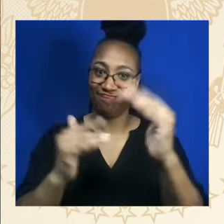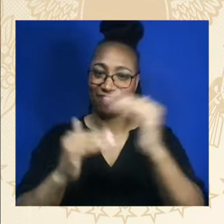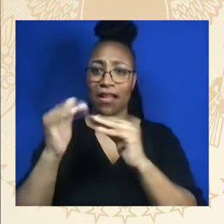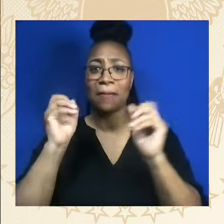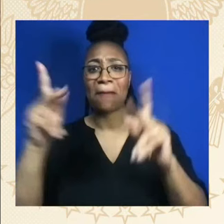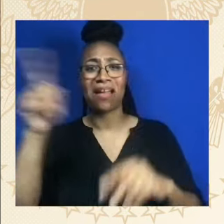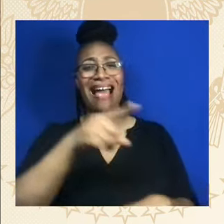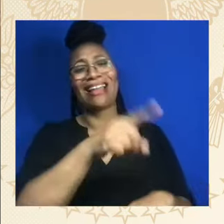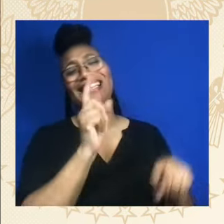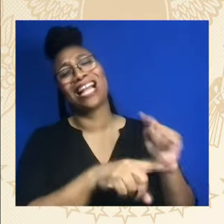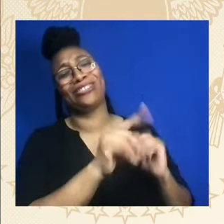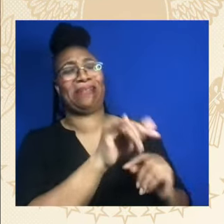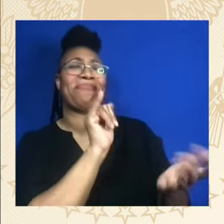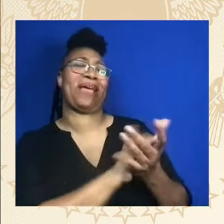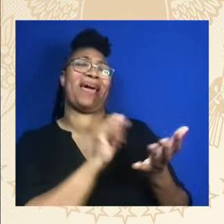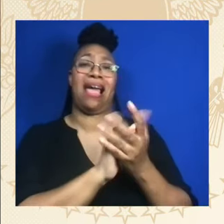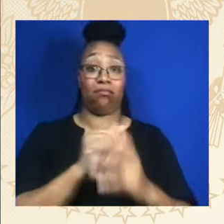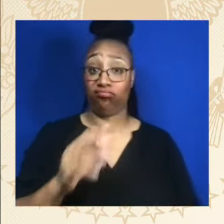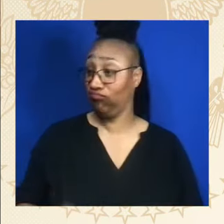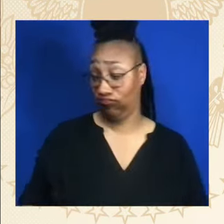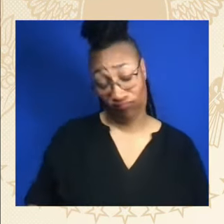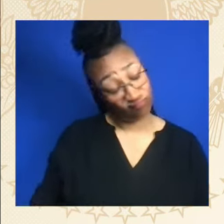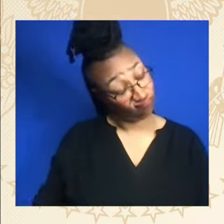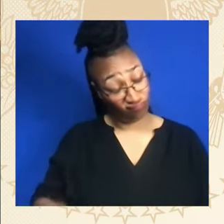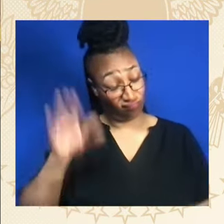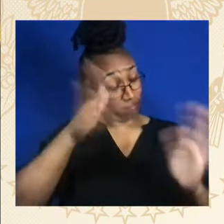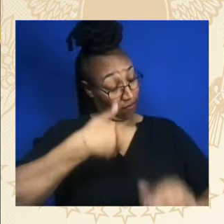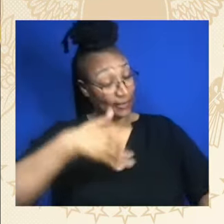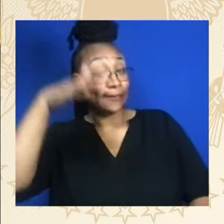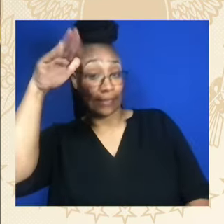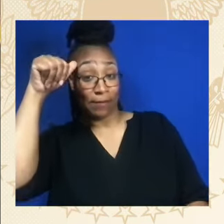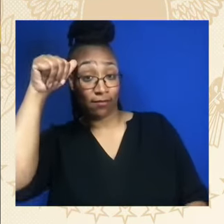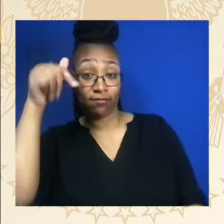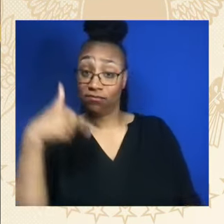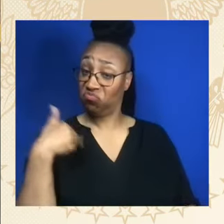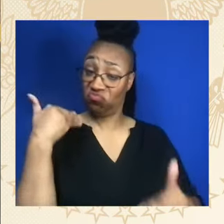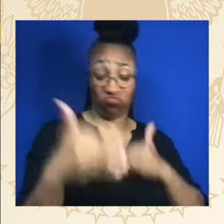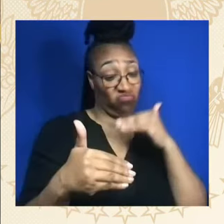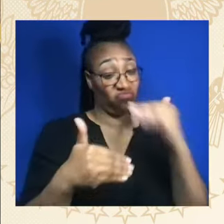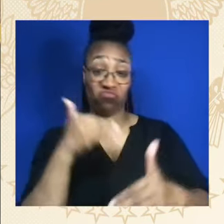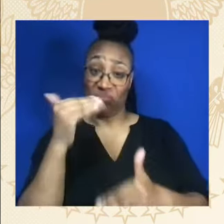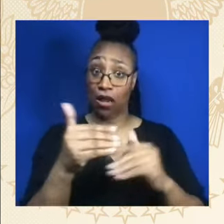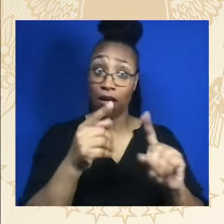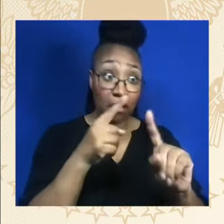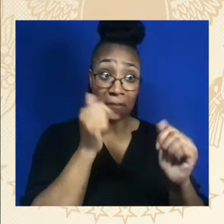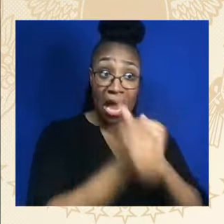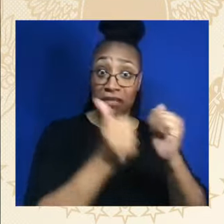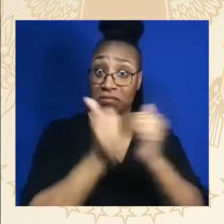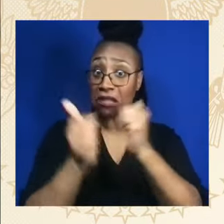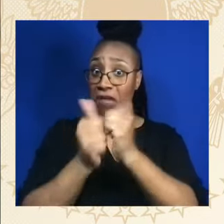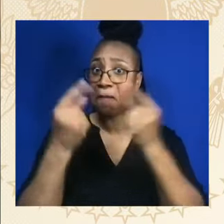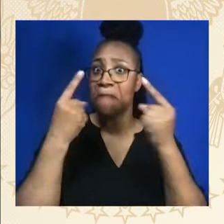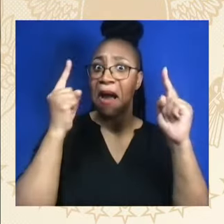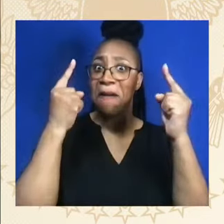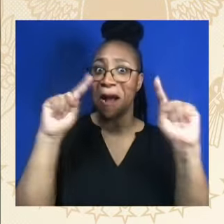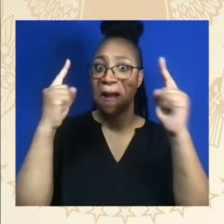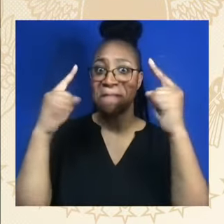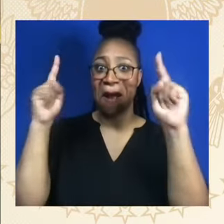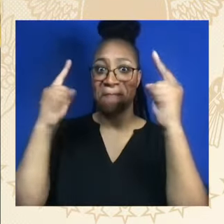Irish Catholic mom would say God bless you, dear Let's go get them, okay? Thanks Thank you